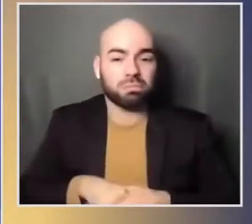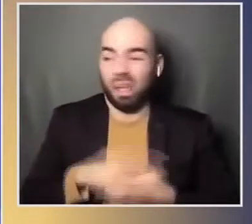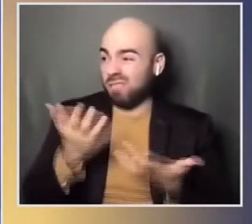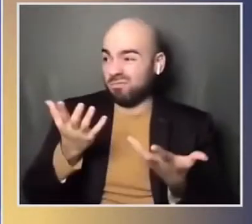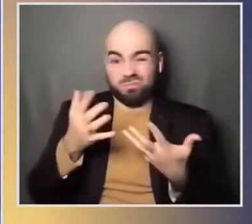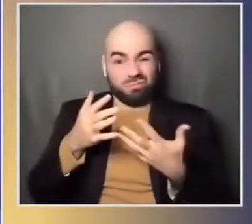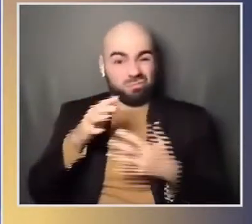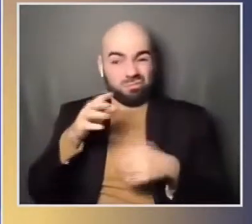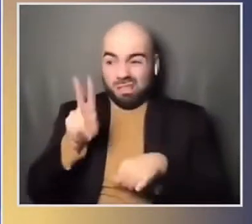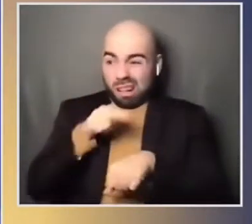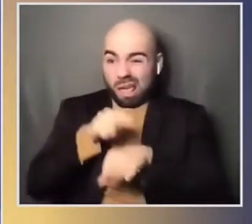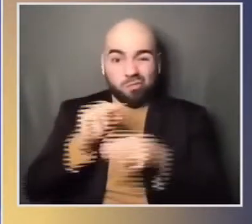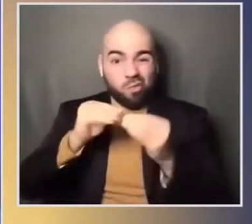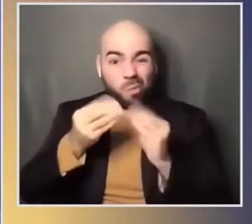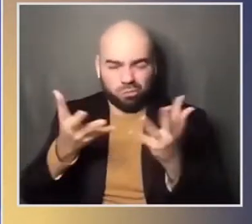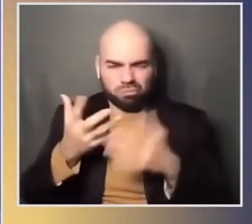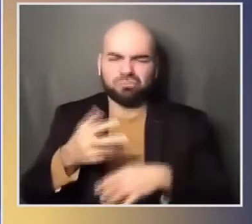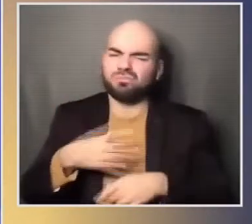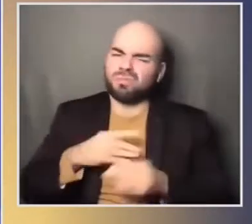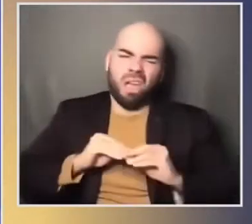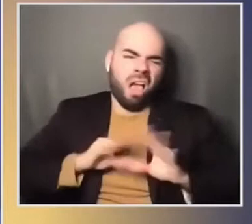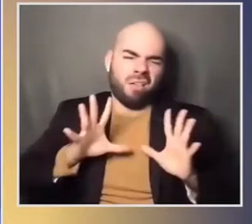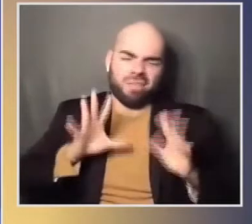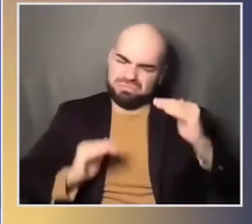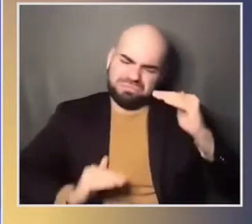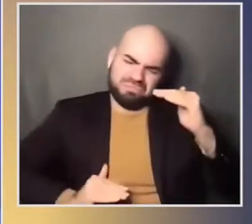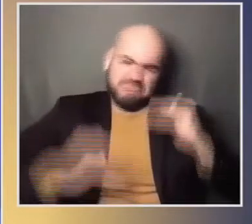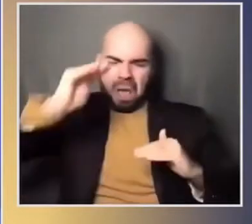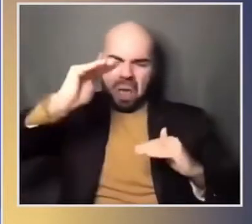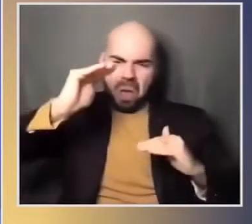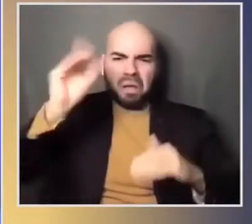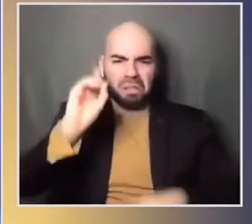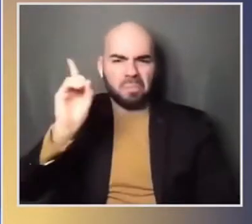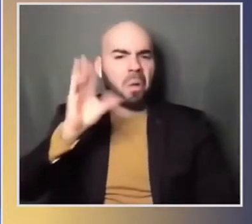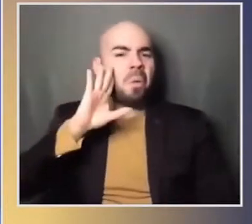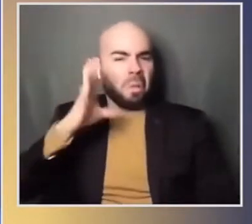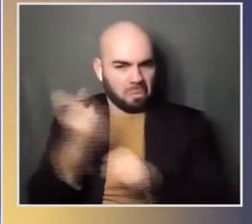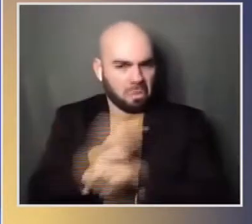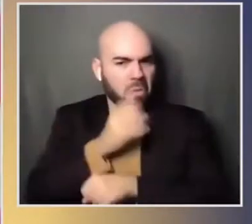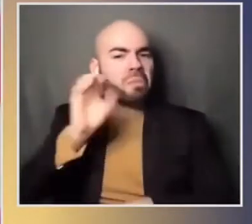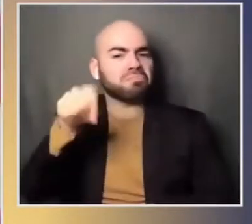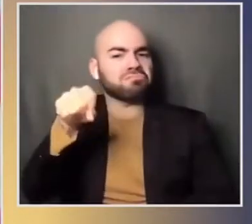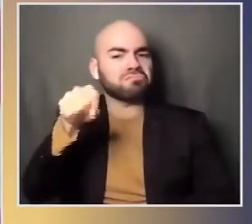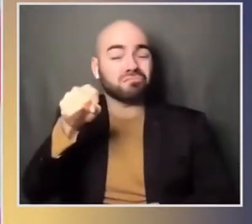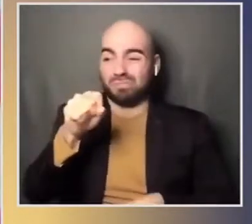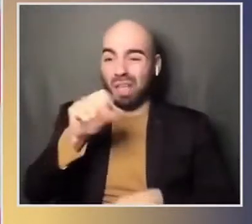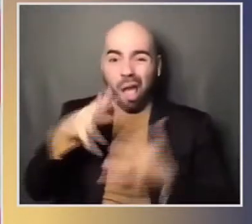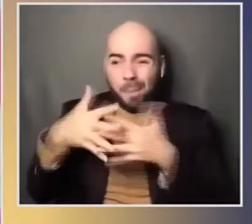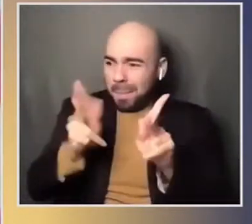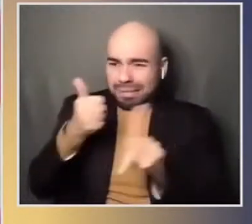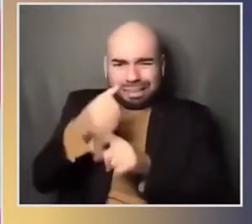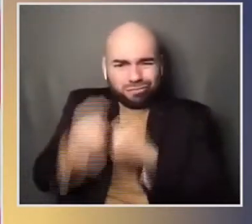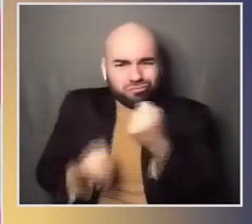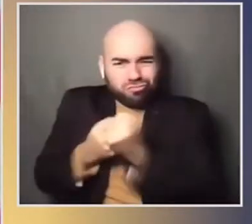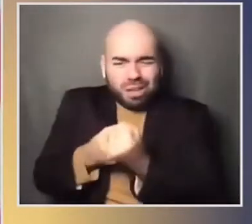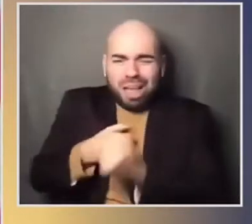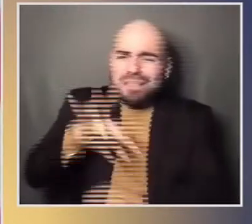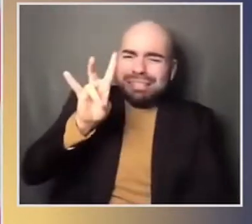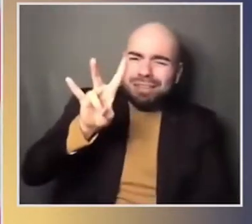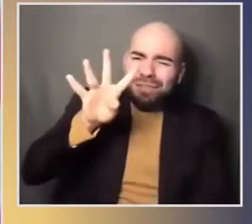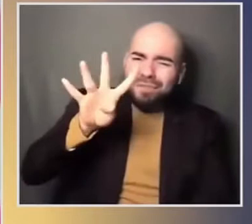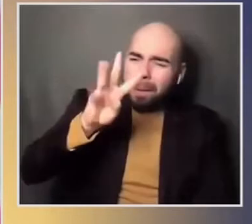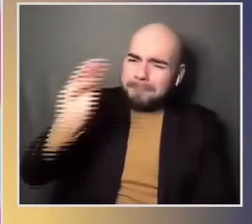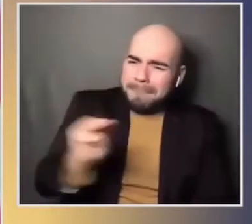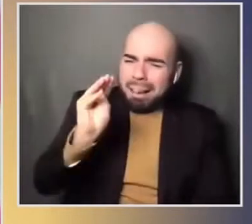a biden victory offers another challenge for a chinese system devoid of democratic control far from a decline in